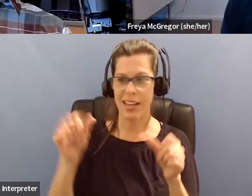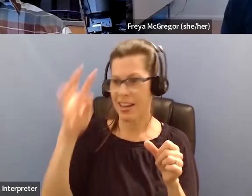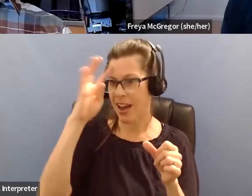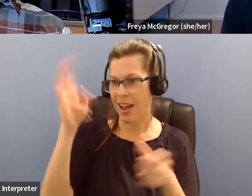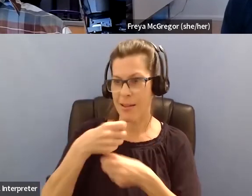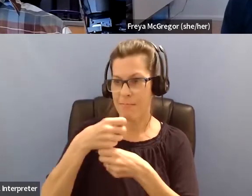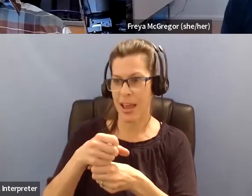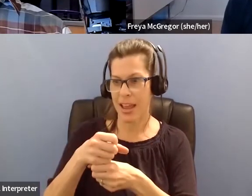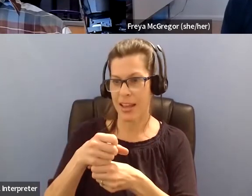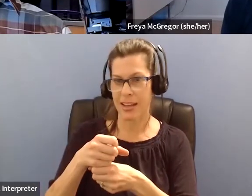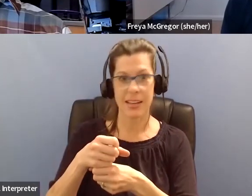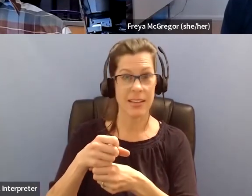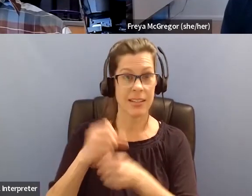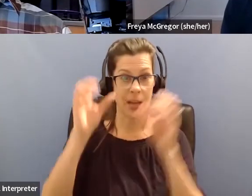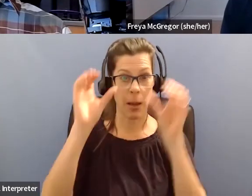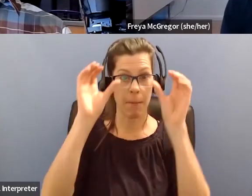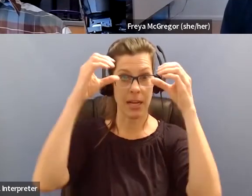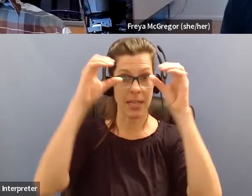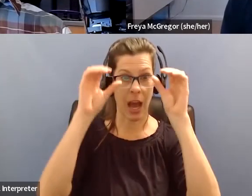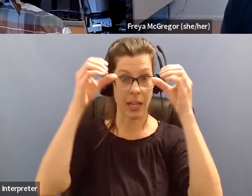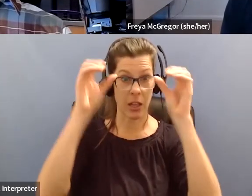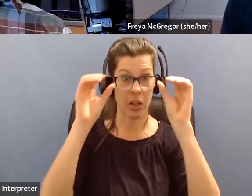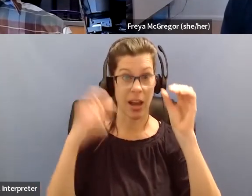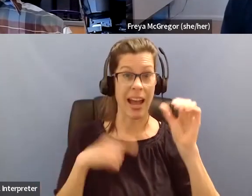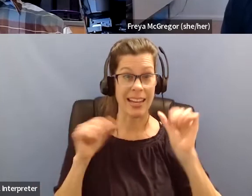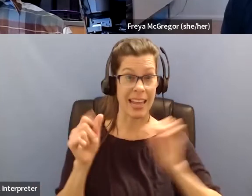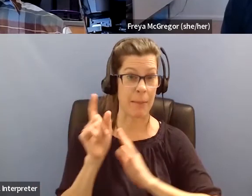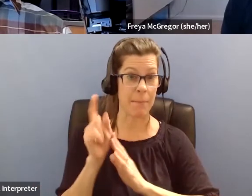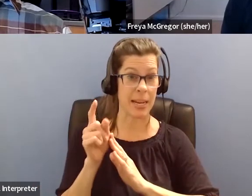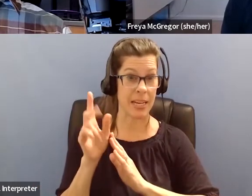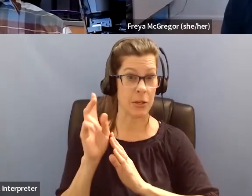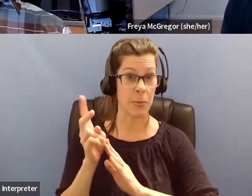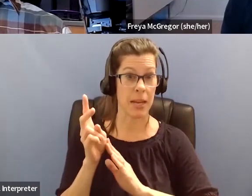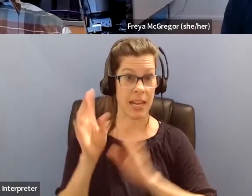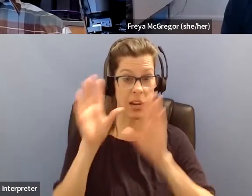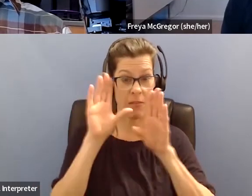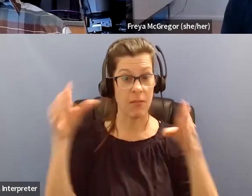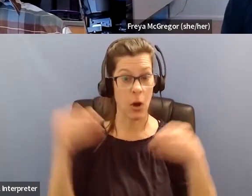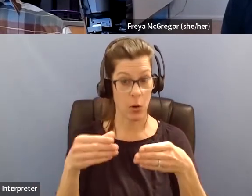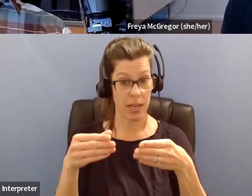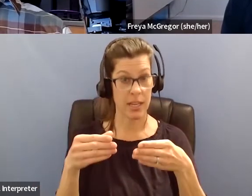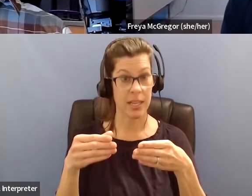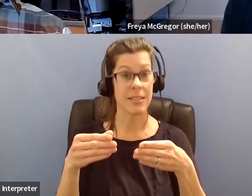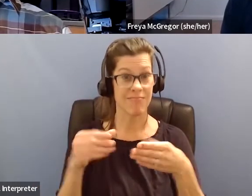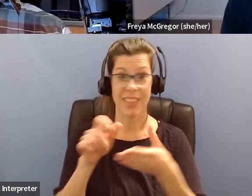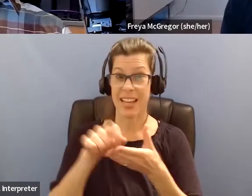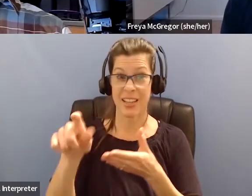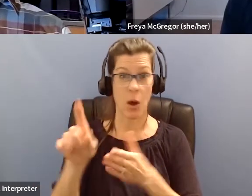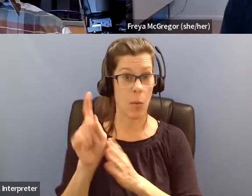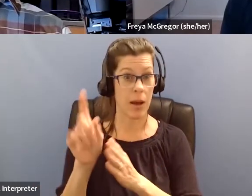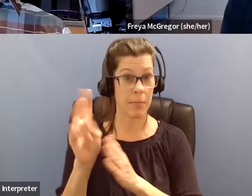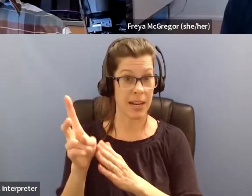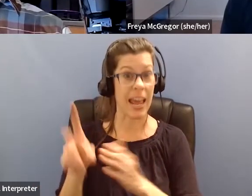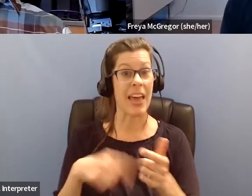something I couldn't do other than maybe a minute or two, I went to the trusty internet and did one zillion